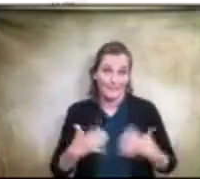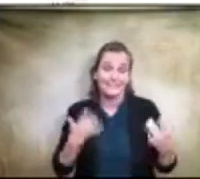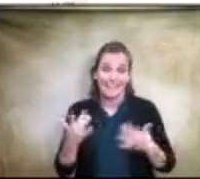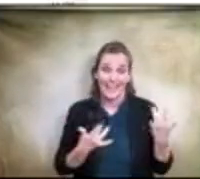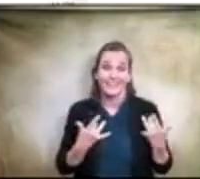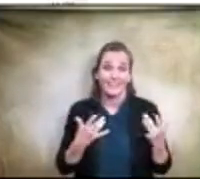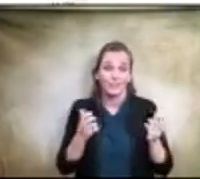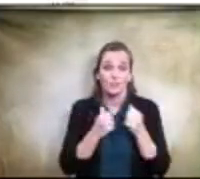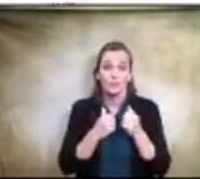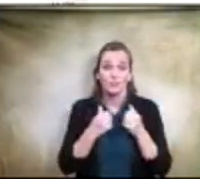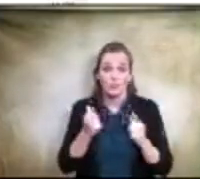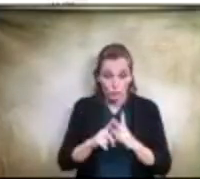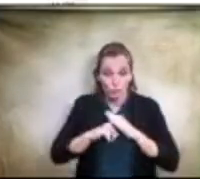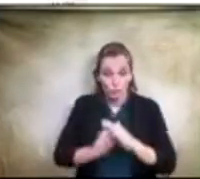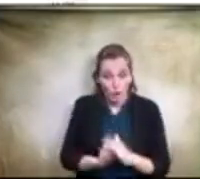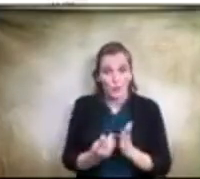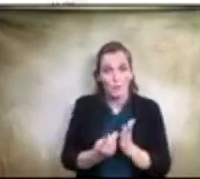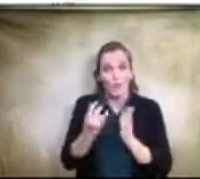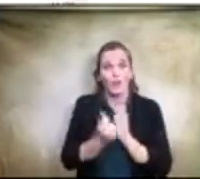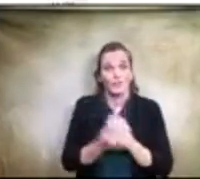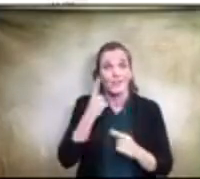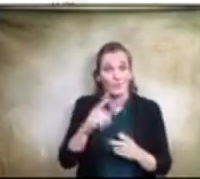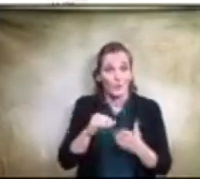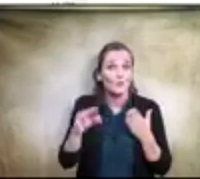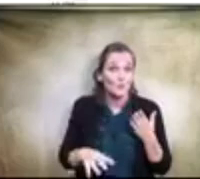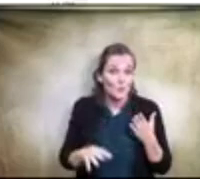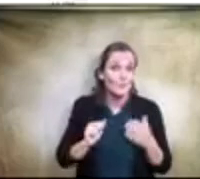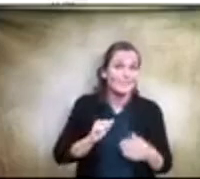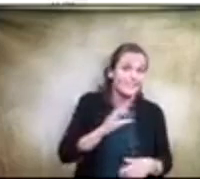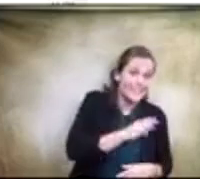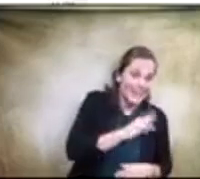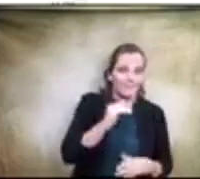projects underway for our students and staff and our community.